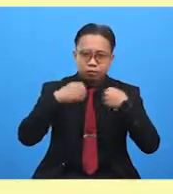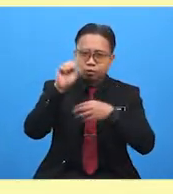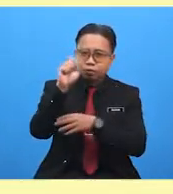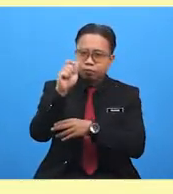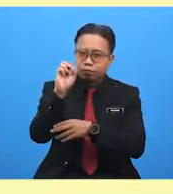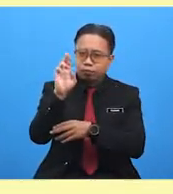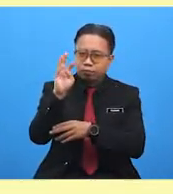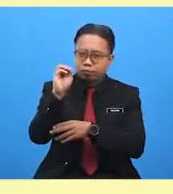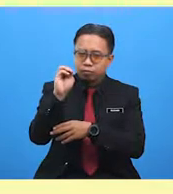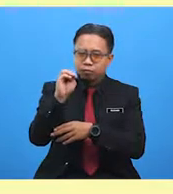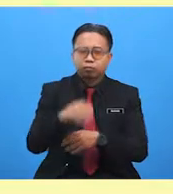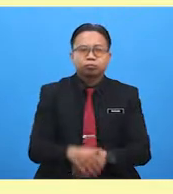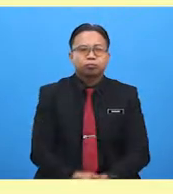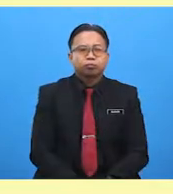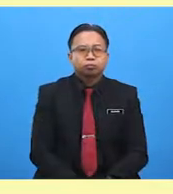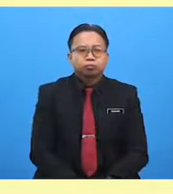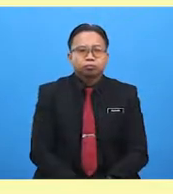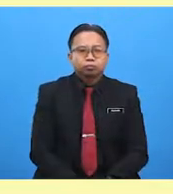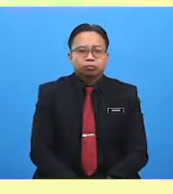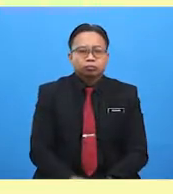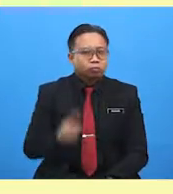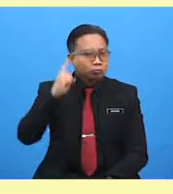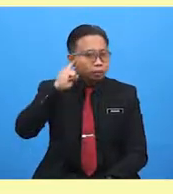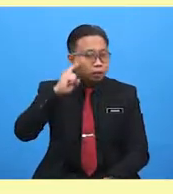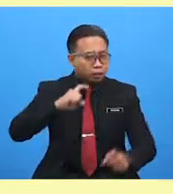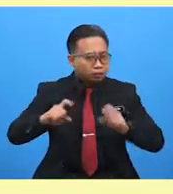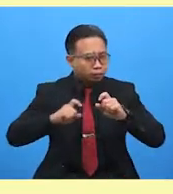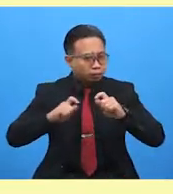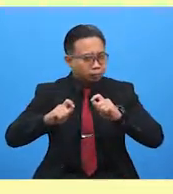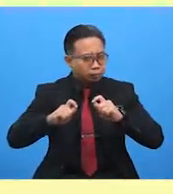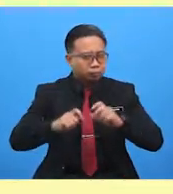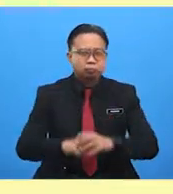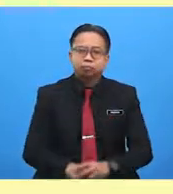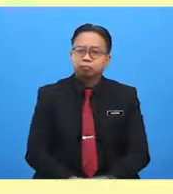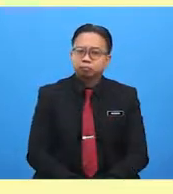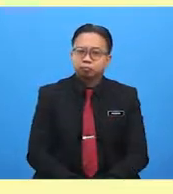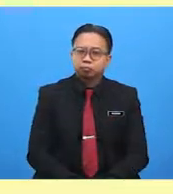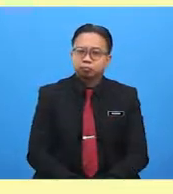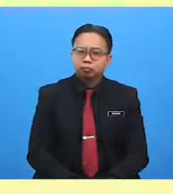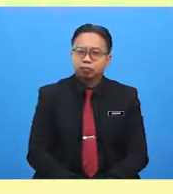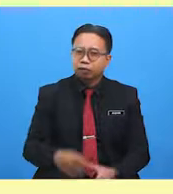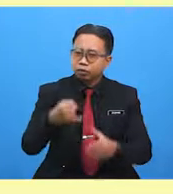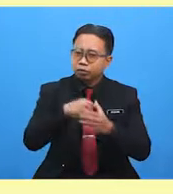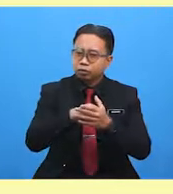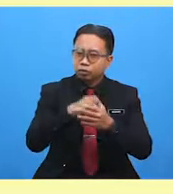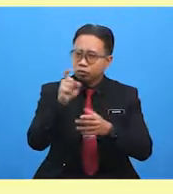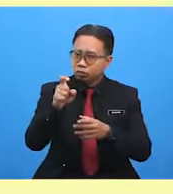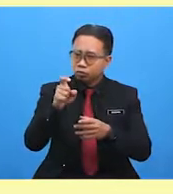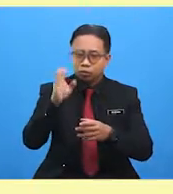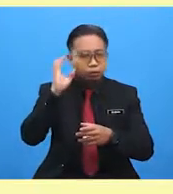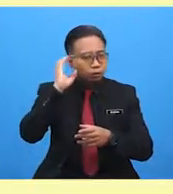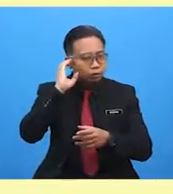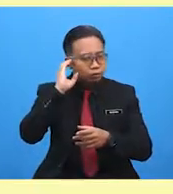There's a thunder storm. There's a lot of lightning. In a storm, you can hear